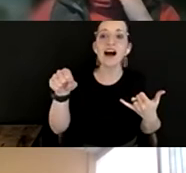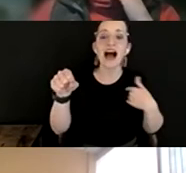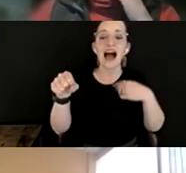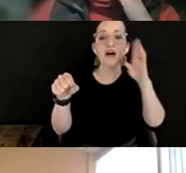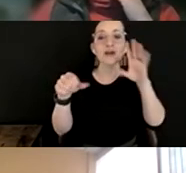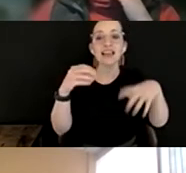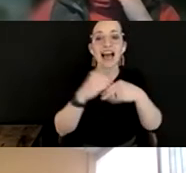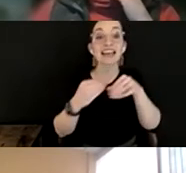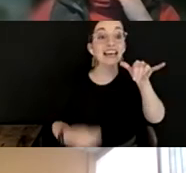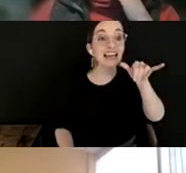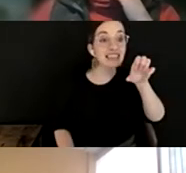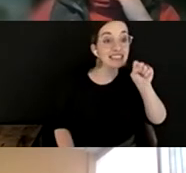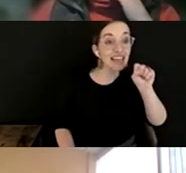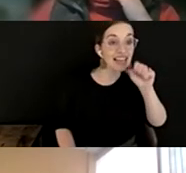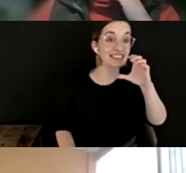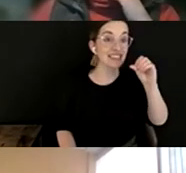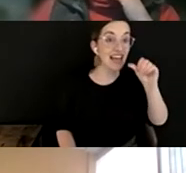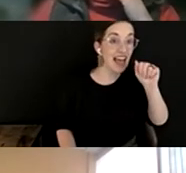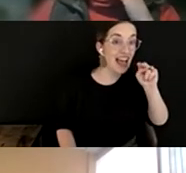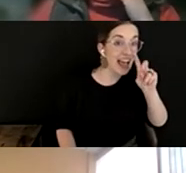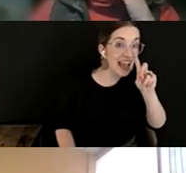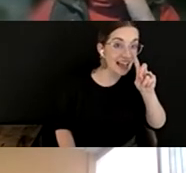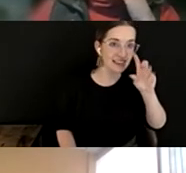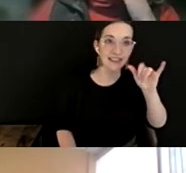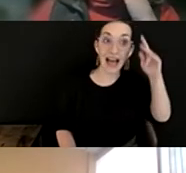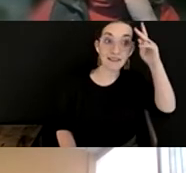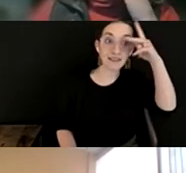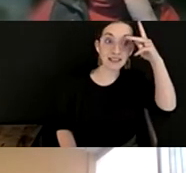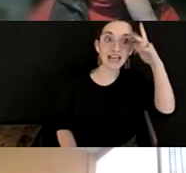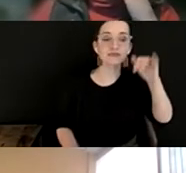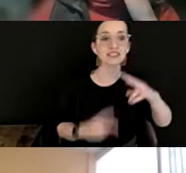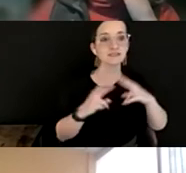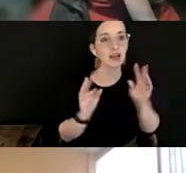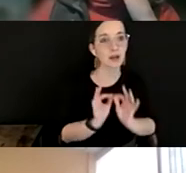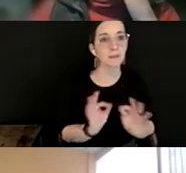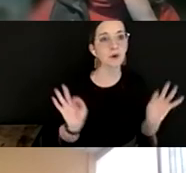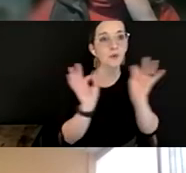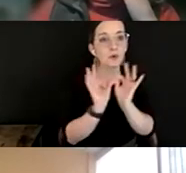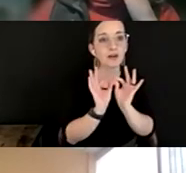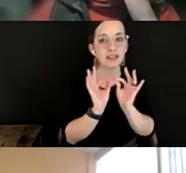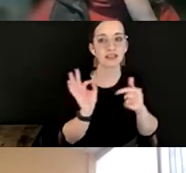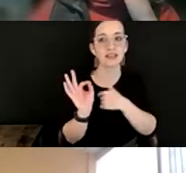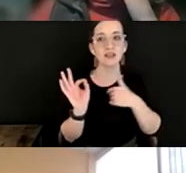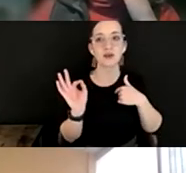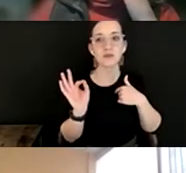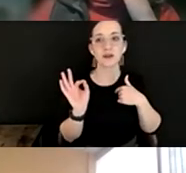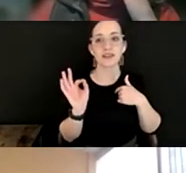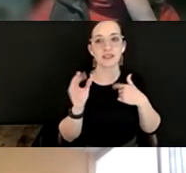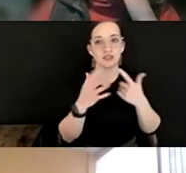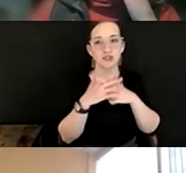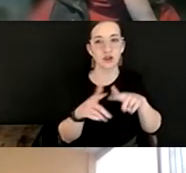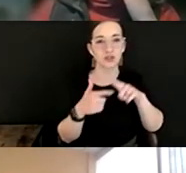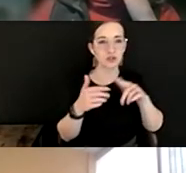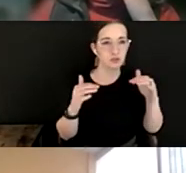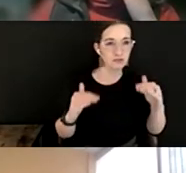that the yes and philosophy is so important. And I think as we have to do all these different diverse ideas and new organizations to new